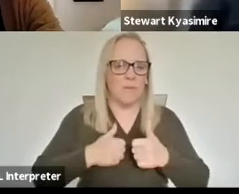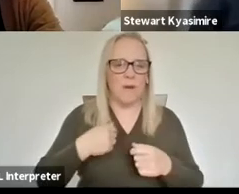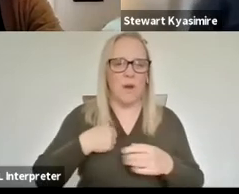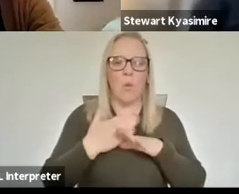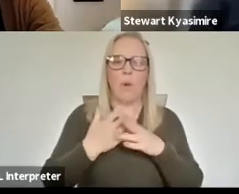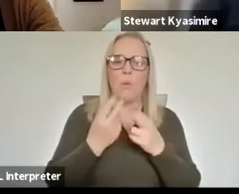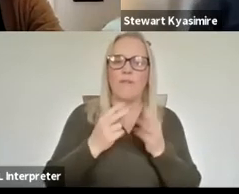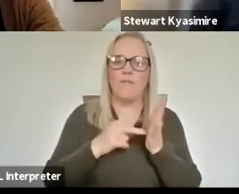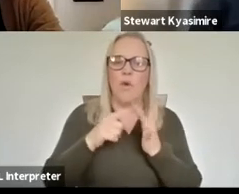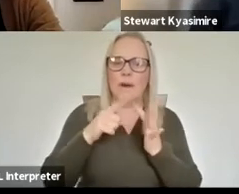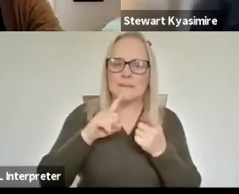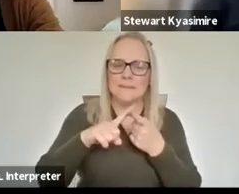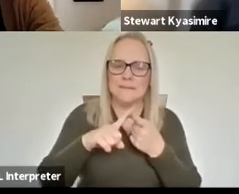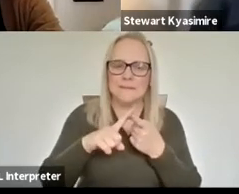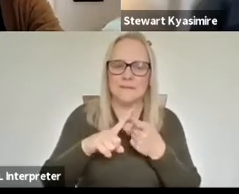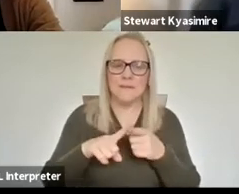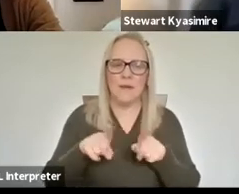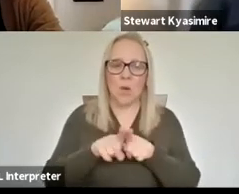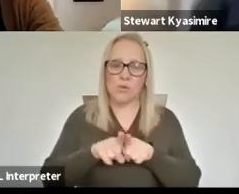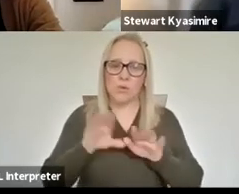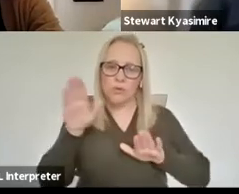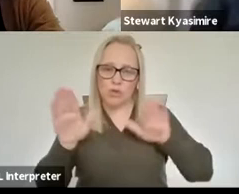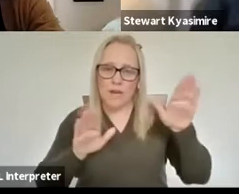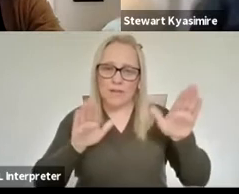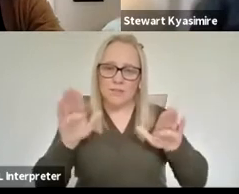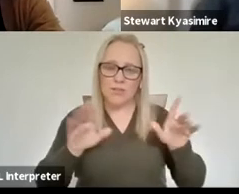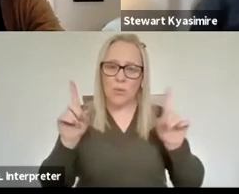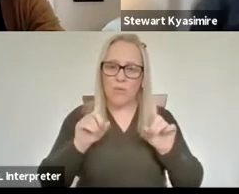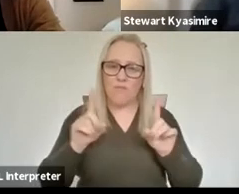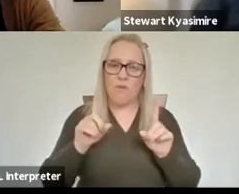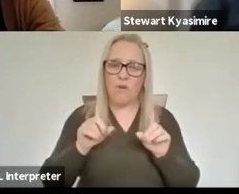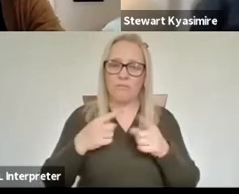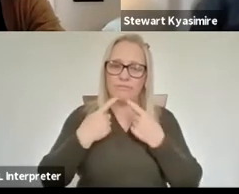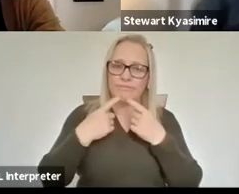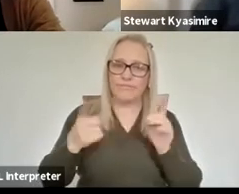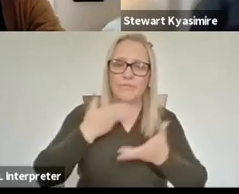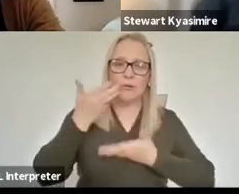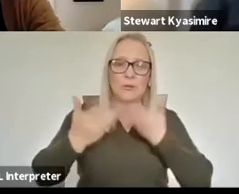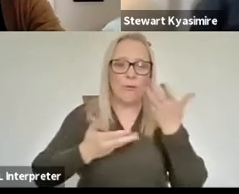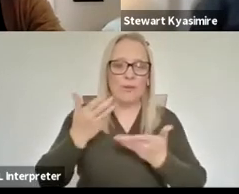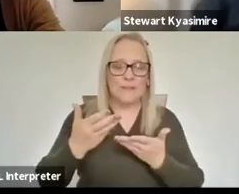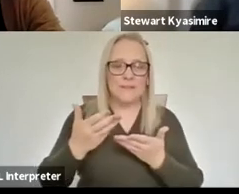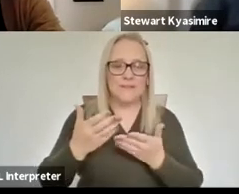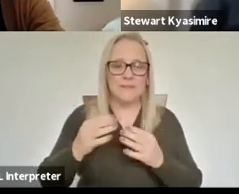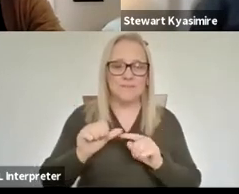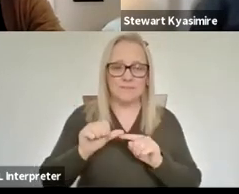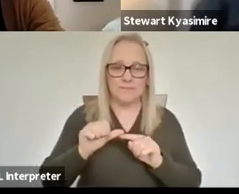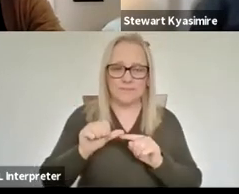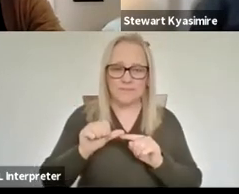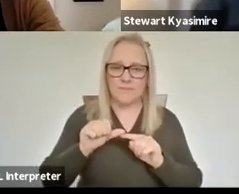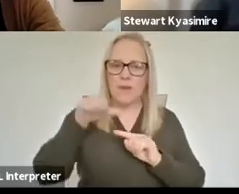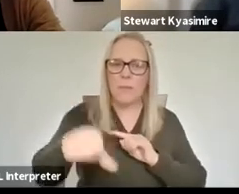increasingly with gesture to tell stories beyond or before words